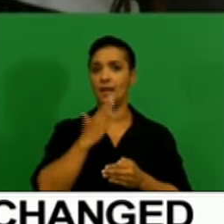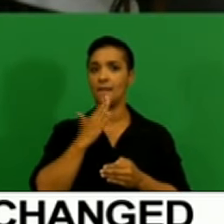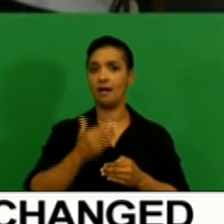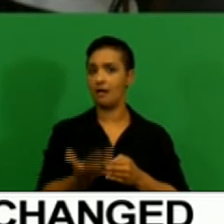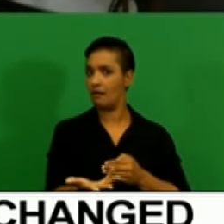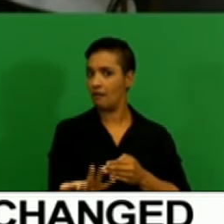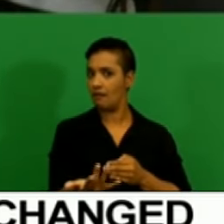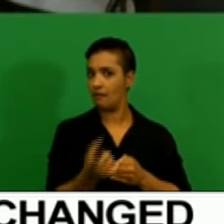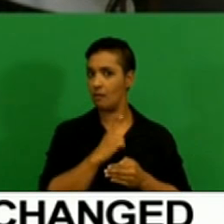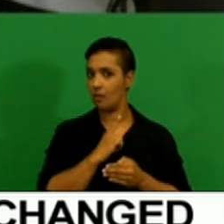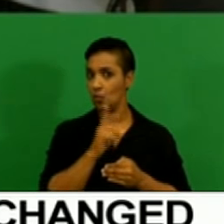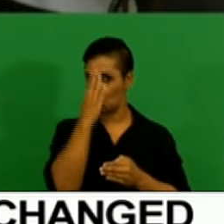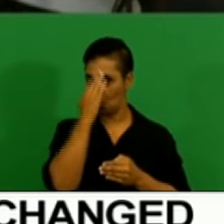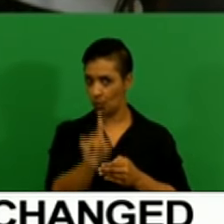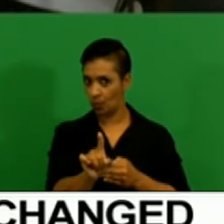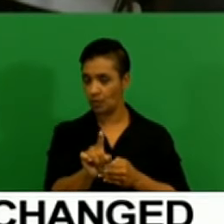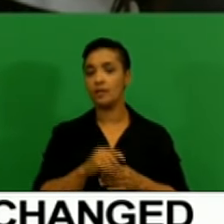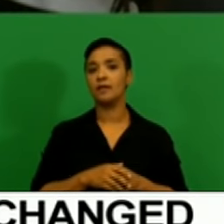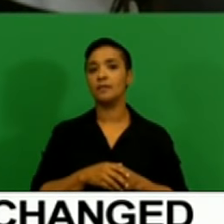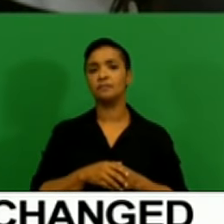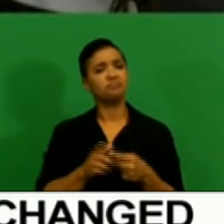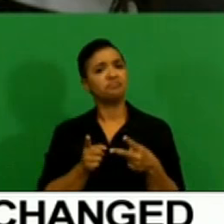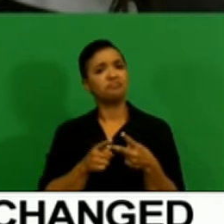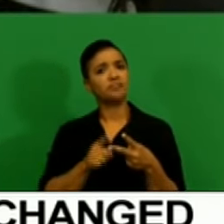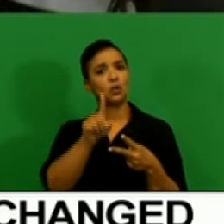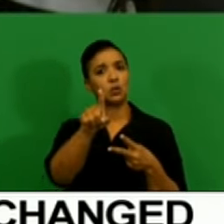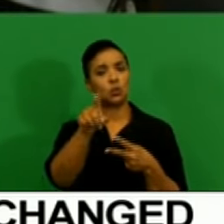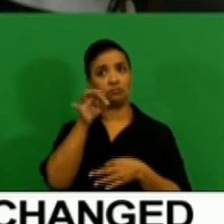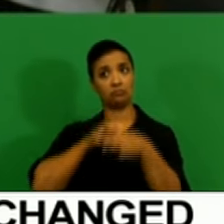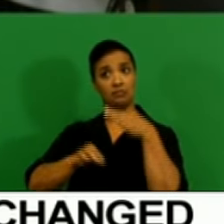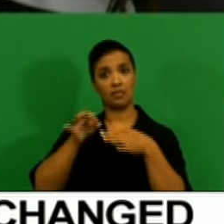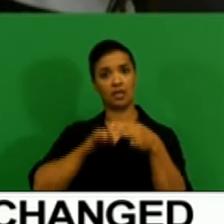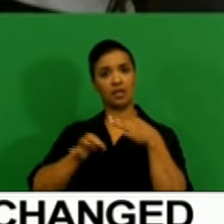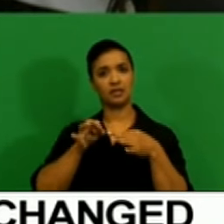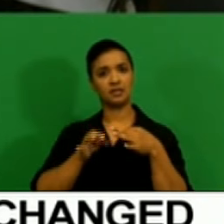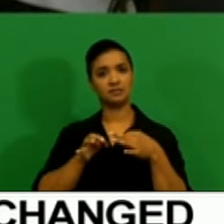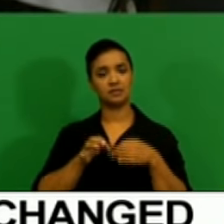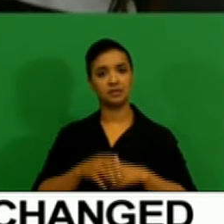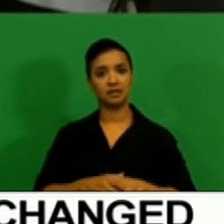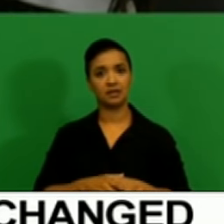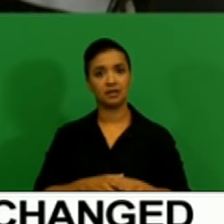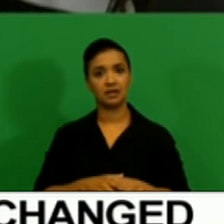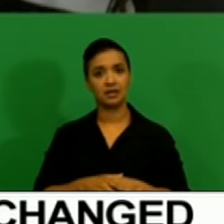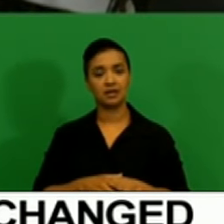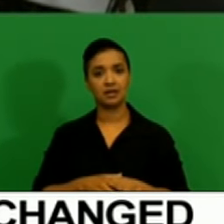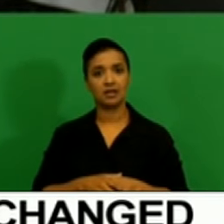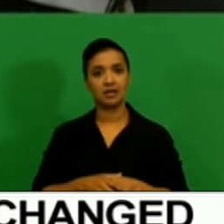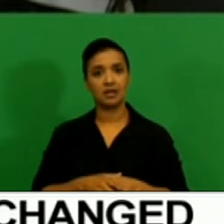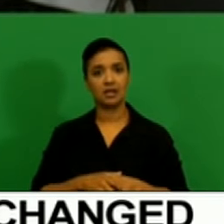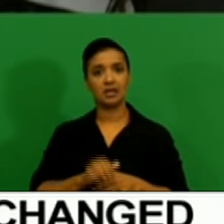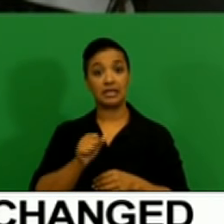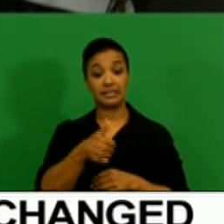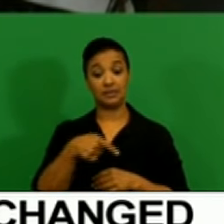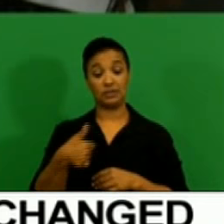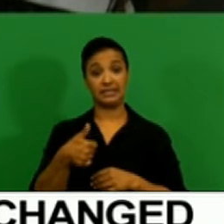in the speech, you talk about the peak and inflation remaining at 6.6%, but also that we had inflation